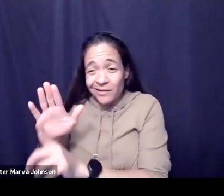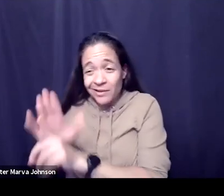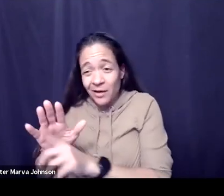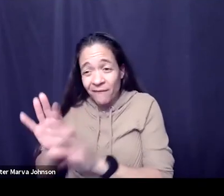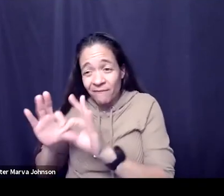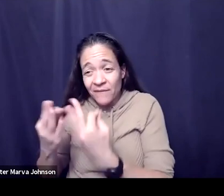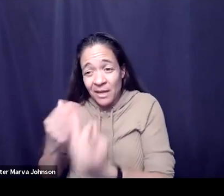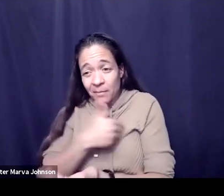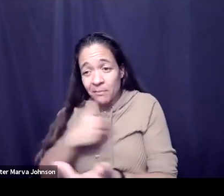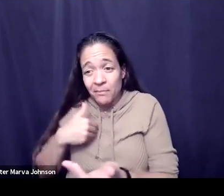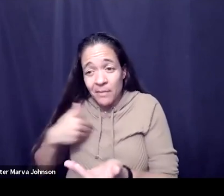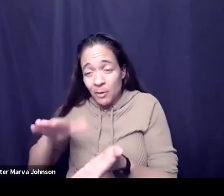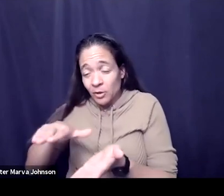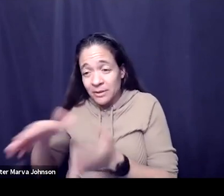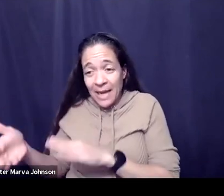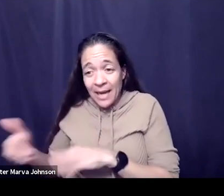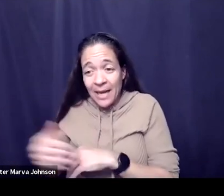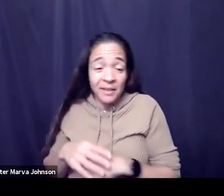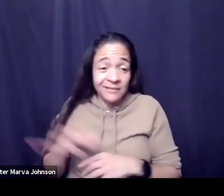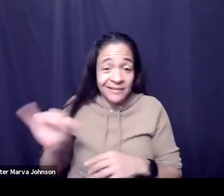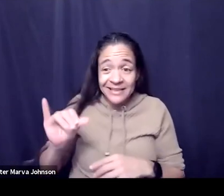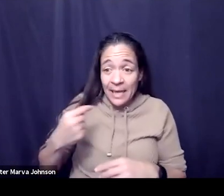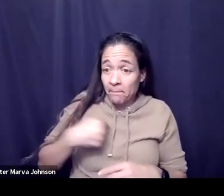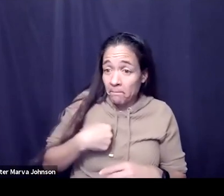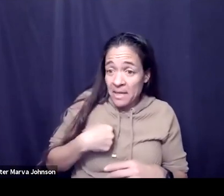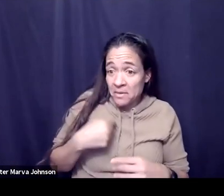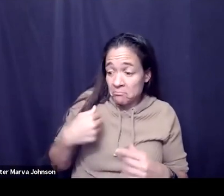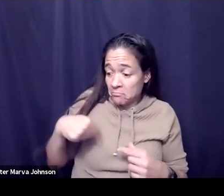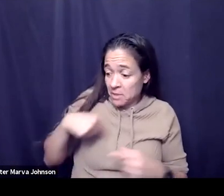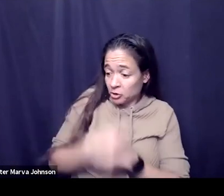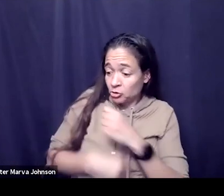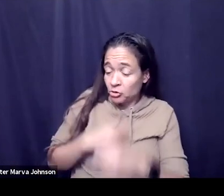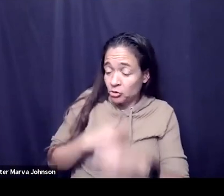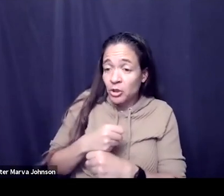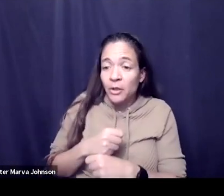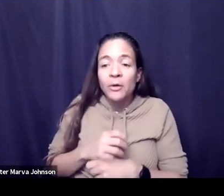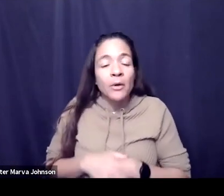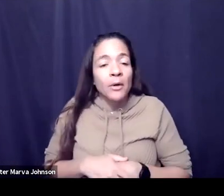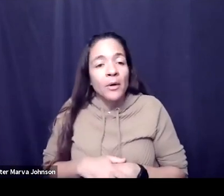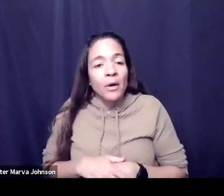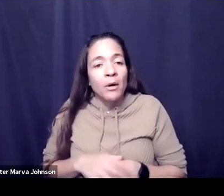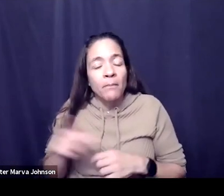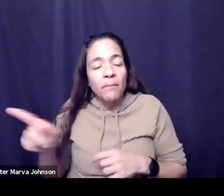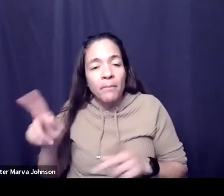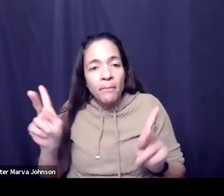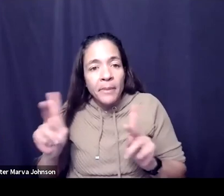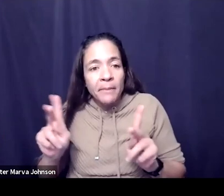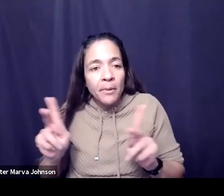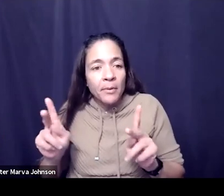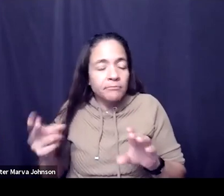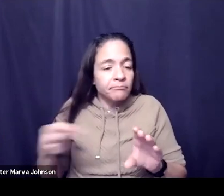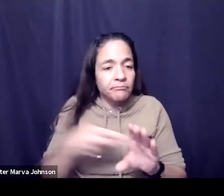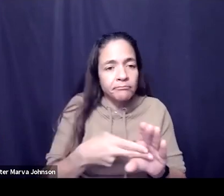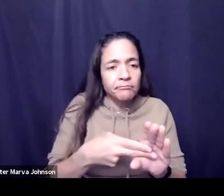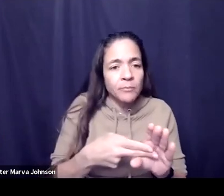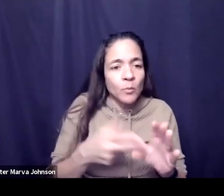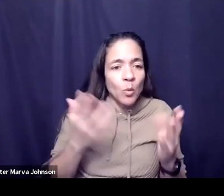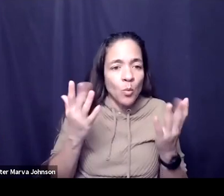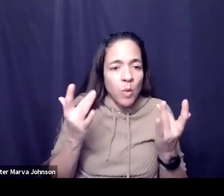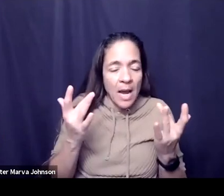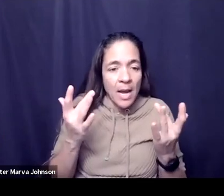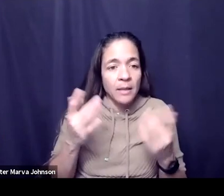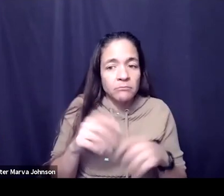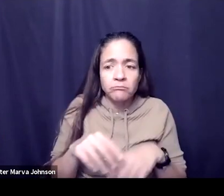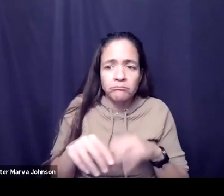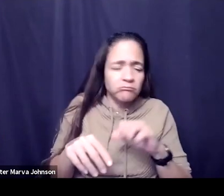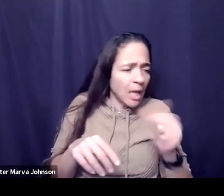this year you know they are showing up because um you know they feel like the other people in their